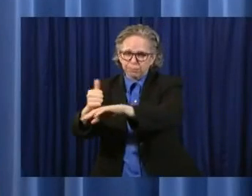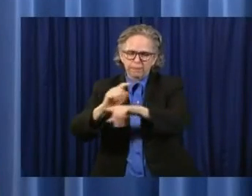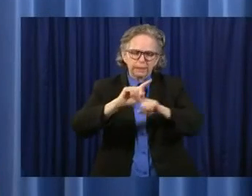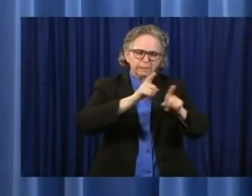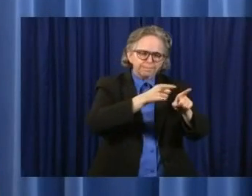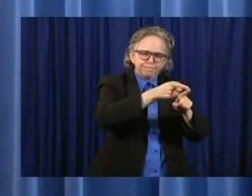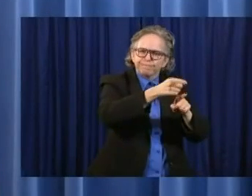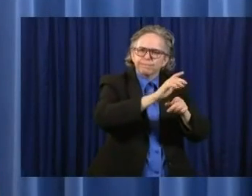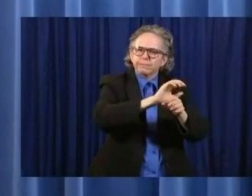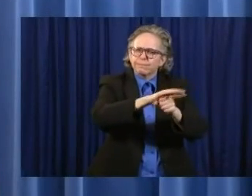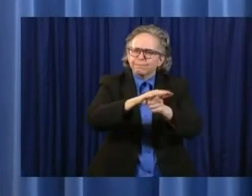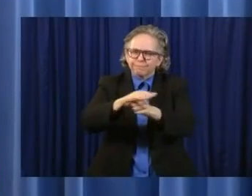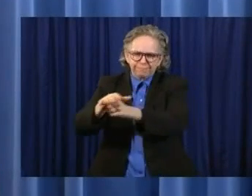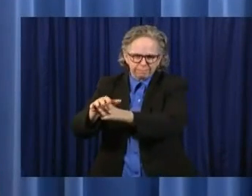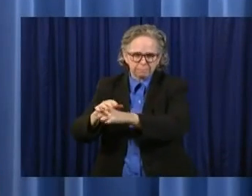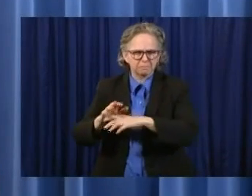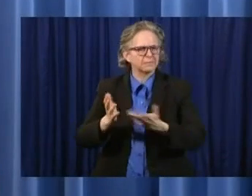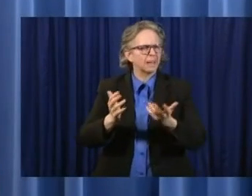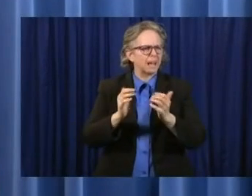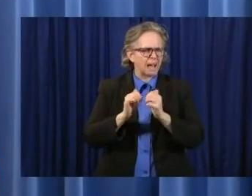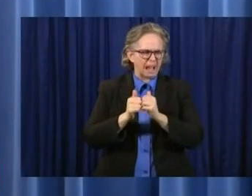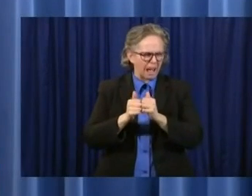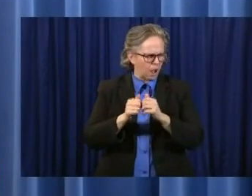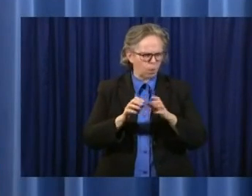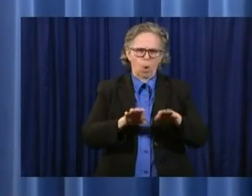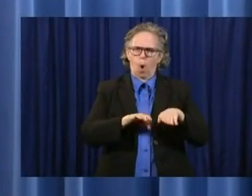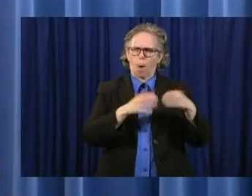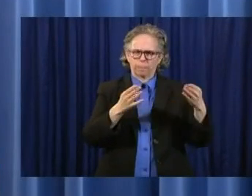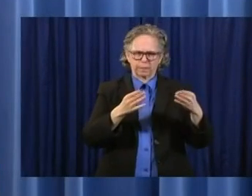on how we restart.